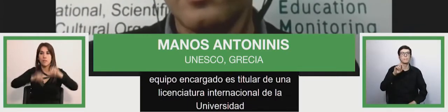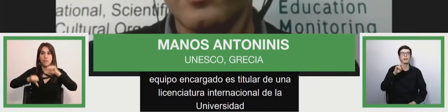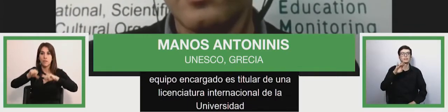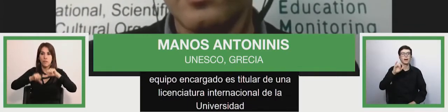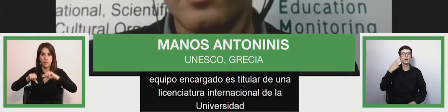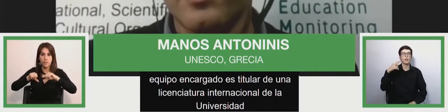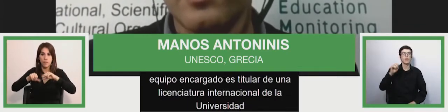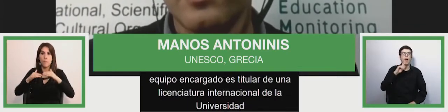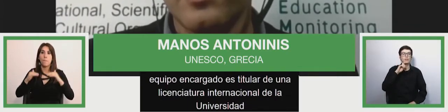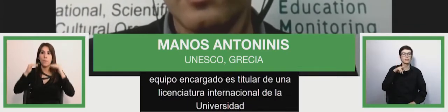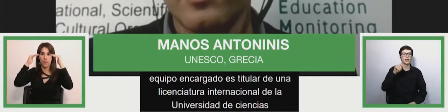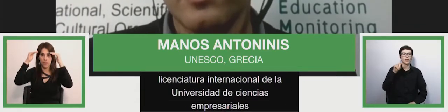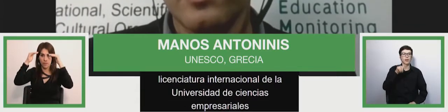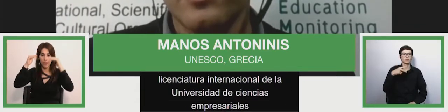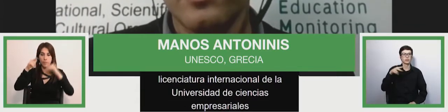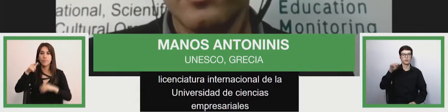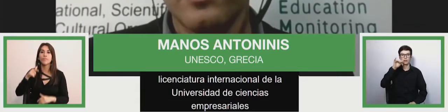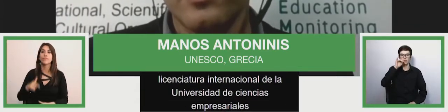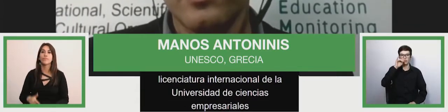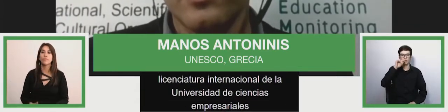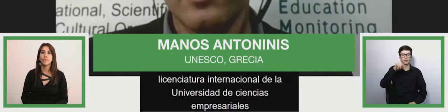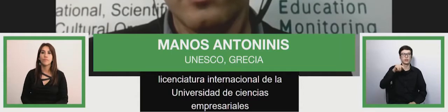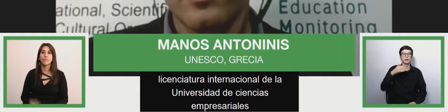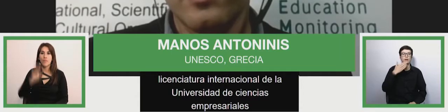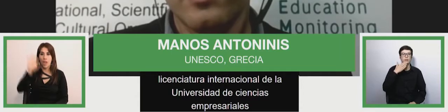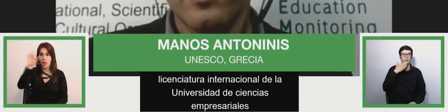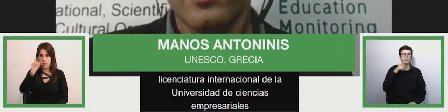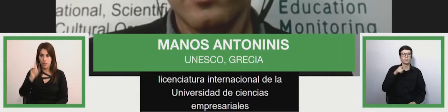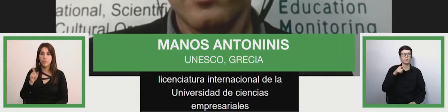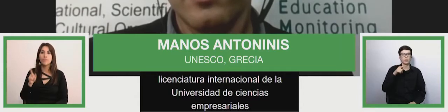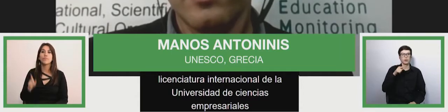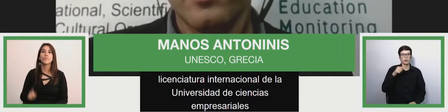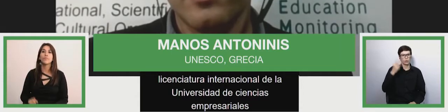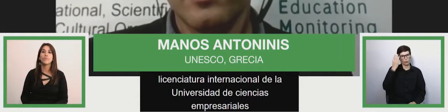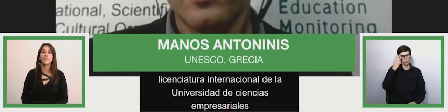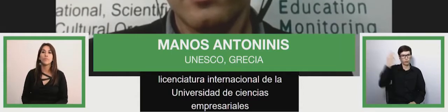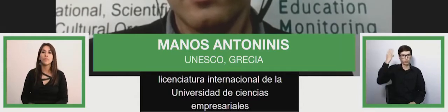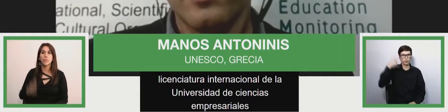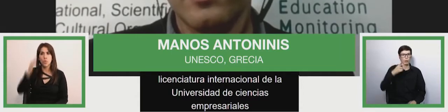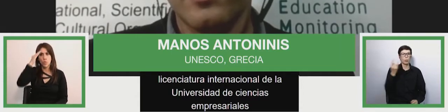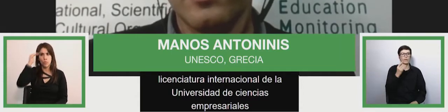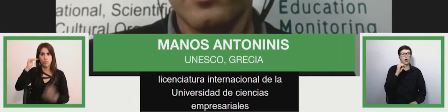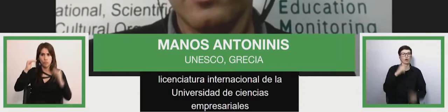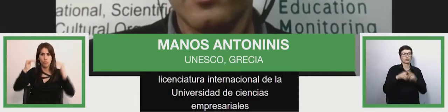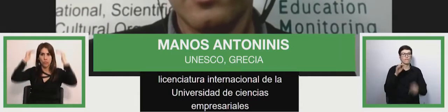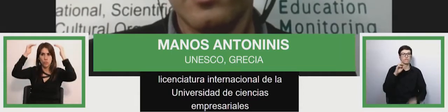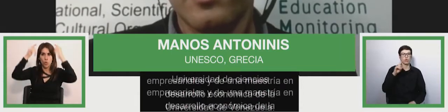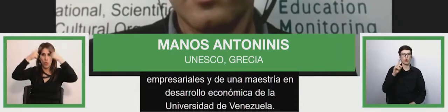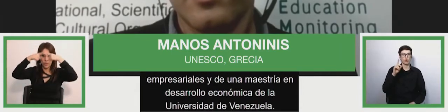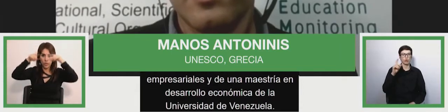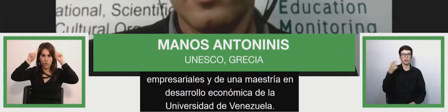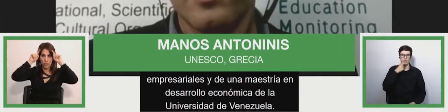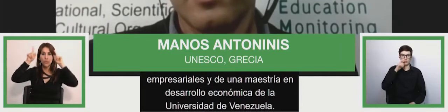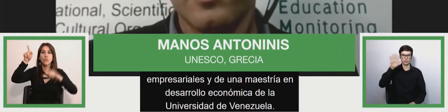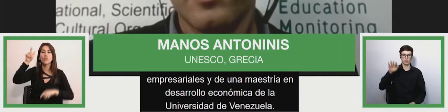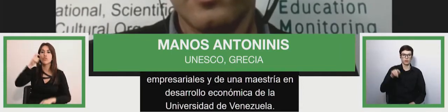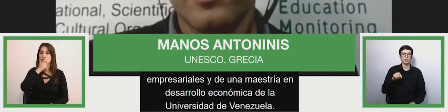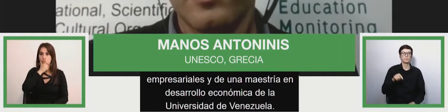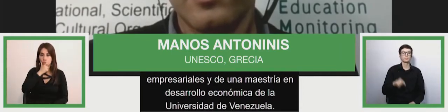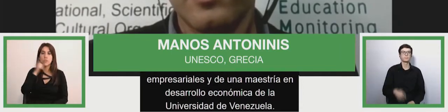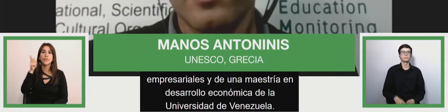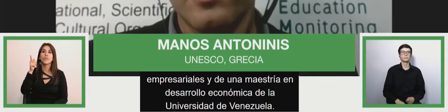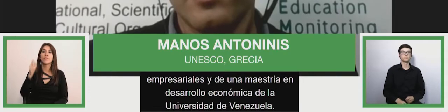from Oxford University. His thesis is of technical formation and the labor market in Egypt.